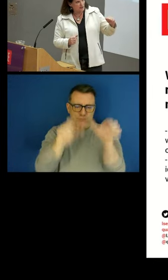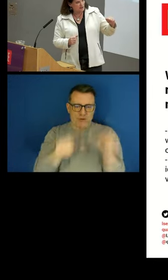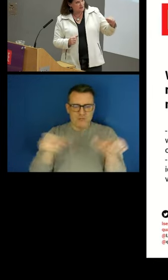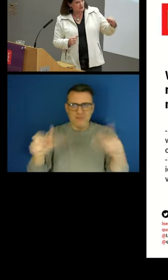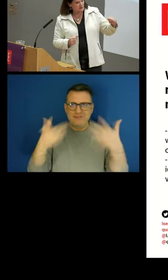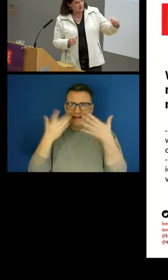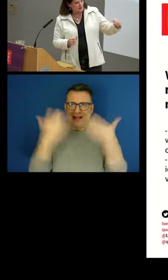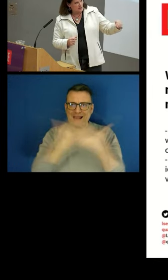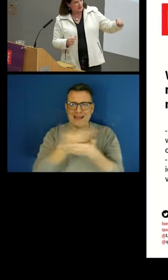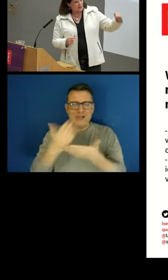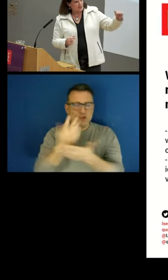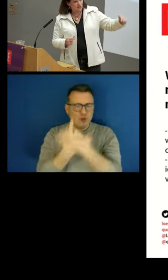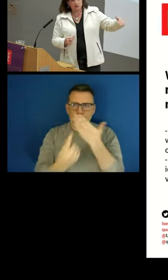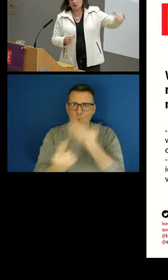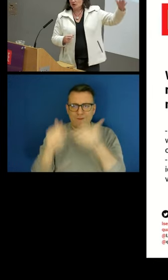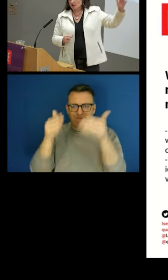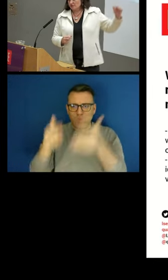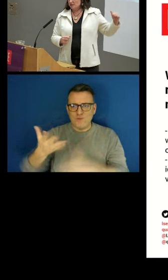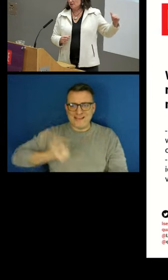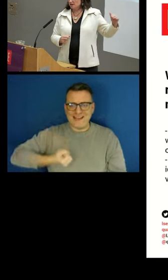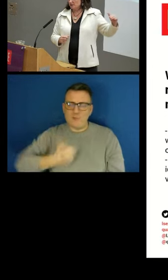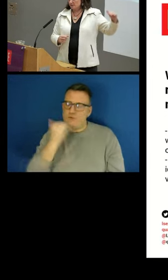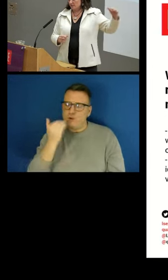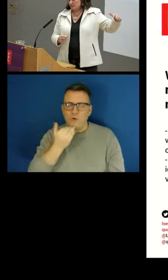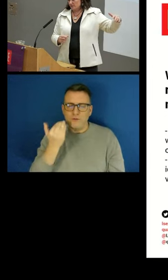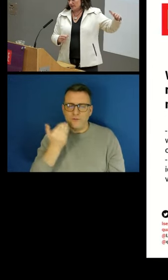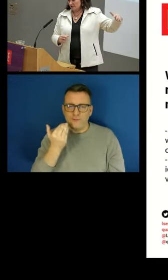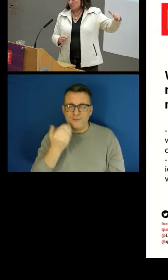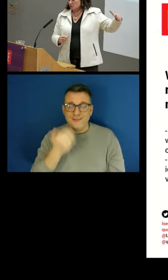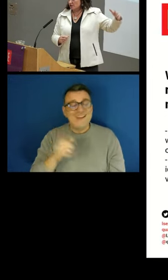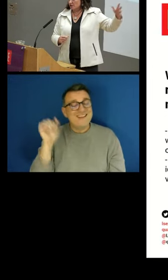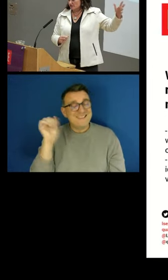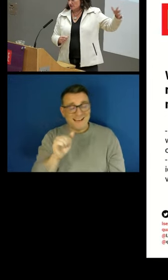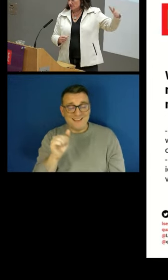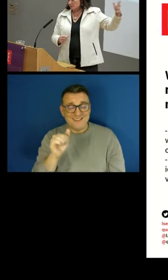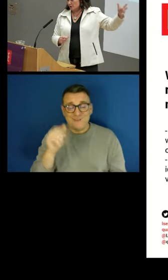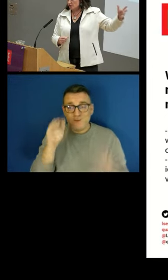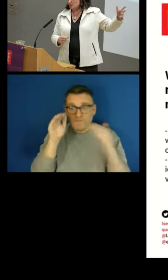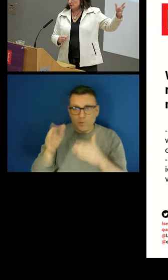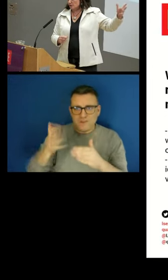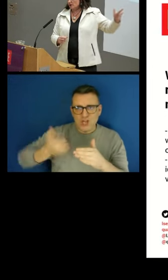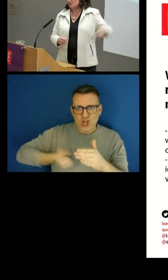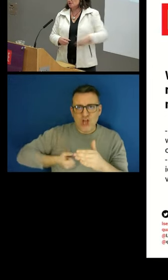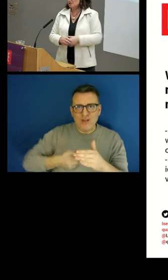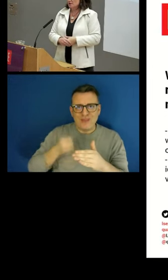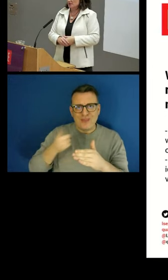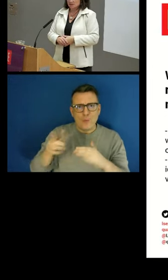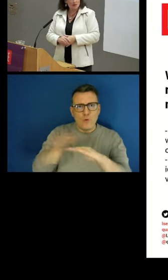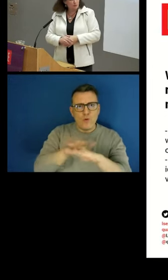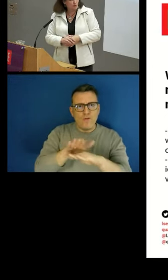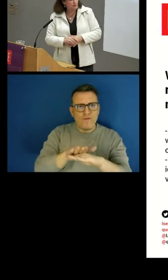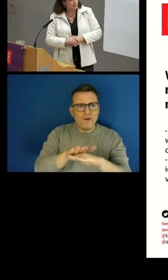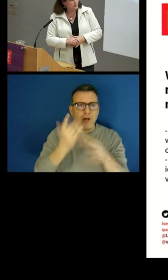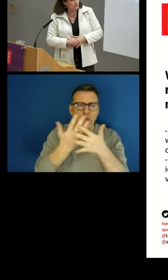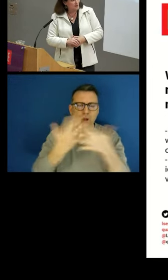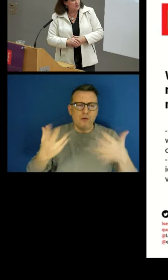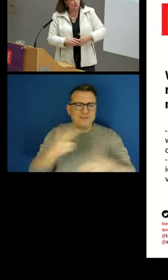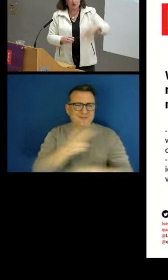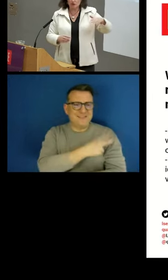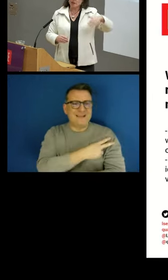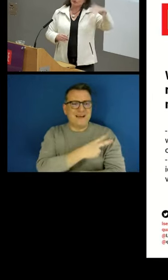who are low earnings, yes, we do cover that that would cover most of the workers in the sample.